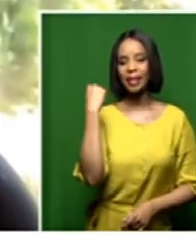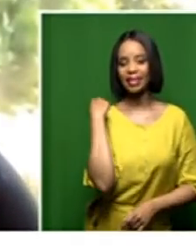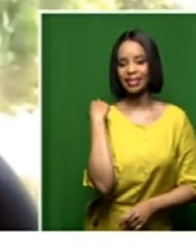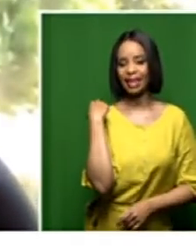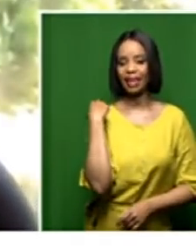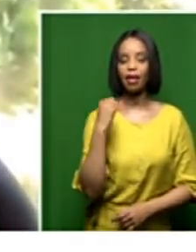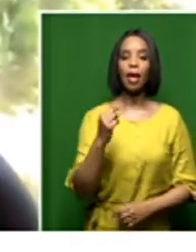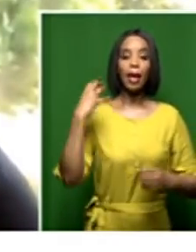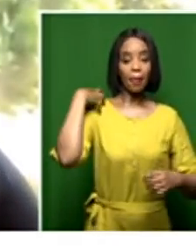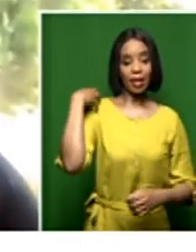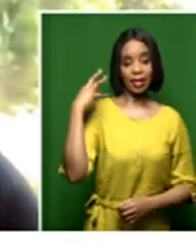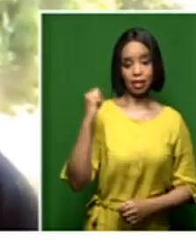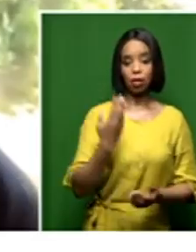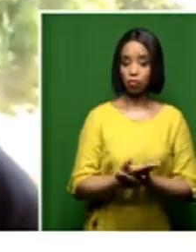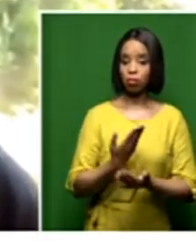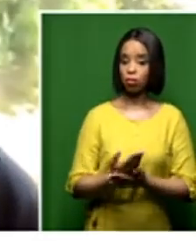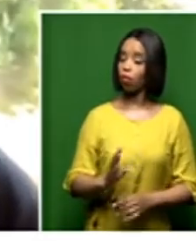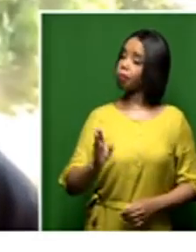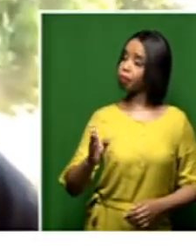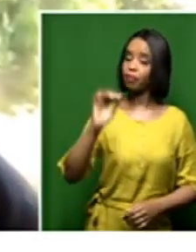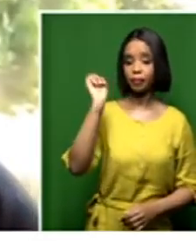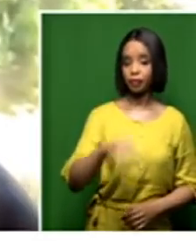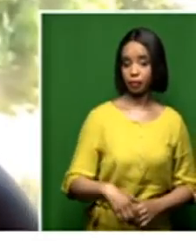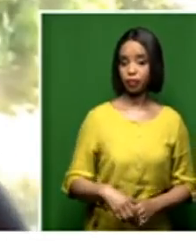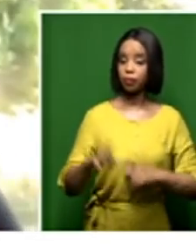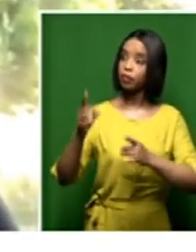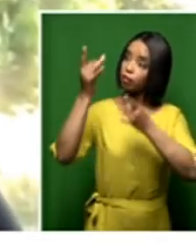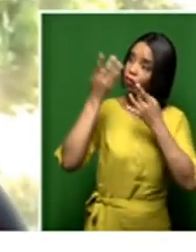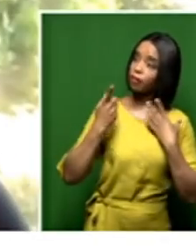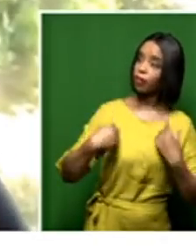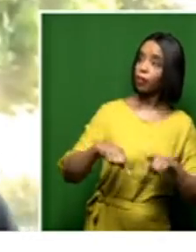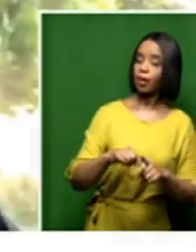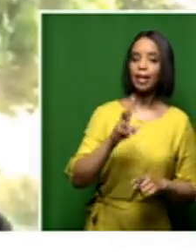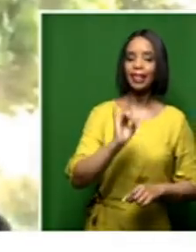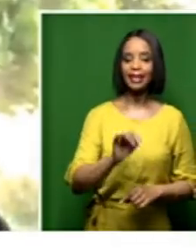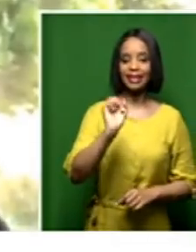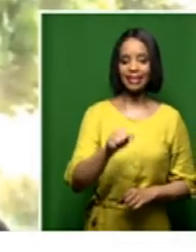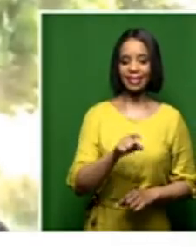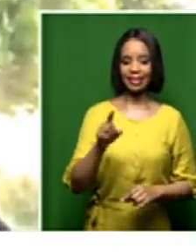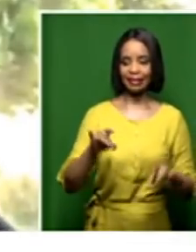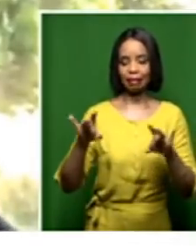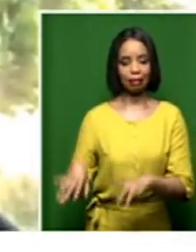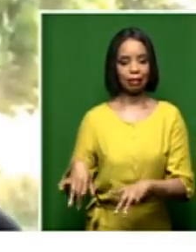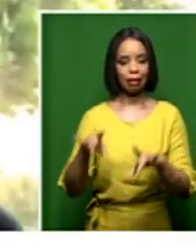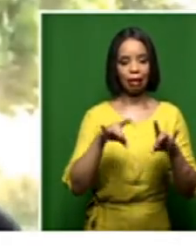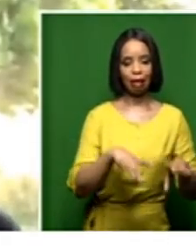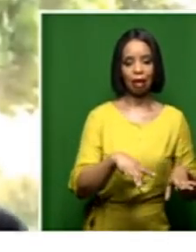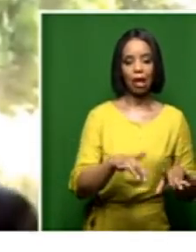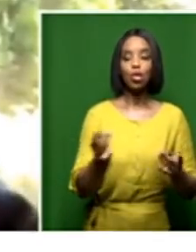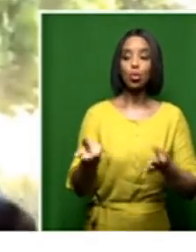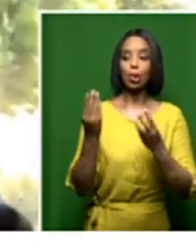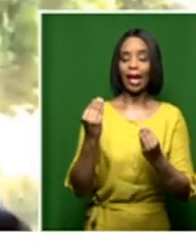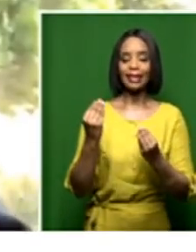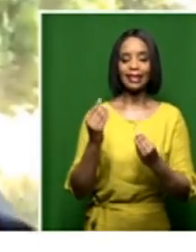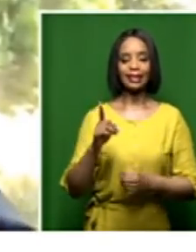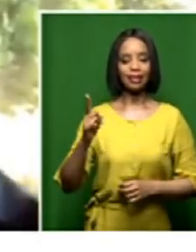would have been there, and he would have indicated that he had struggled to get a judge to